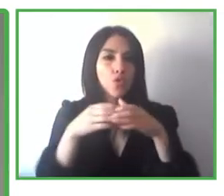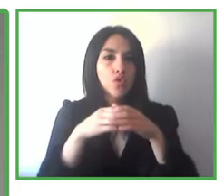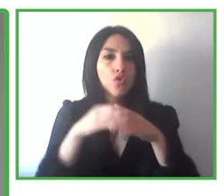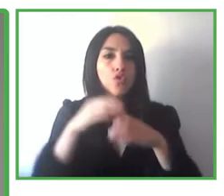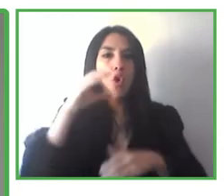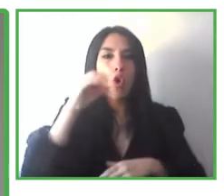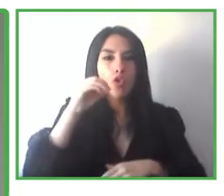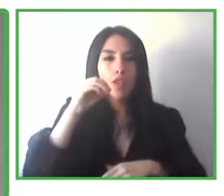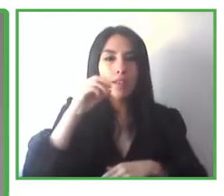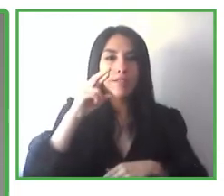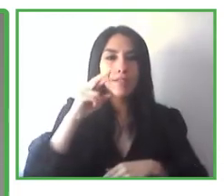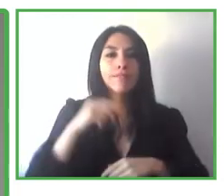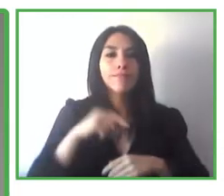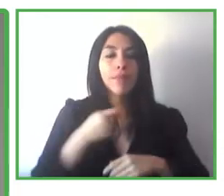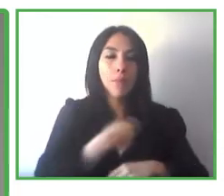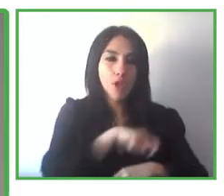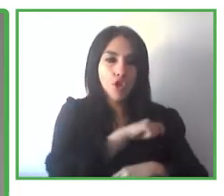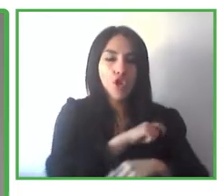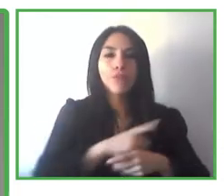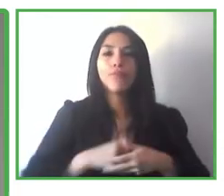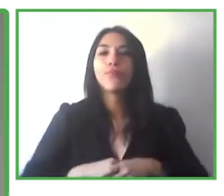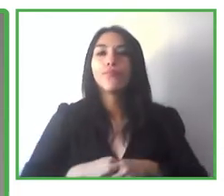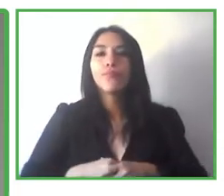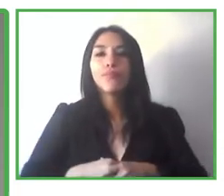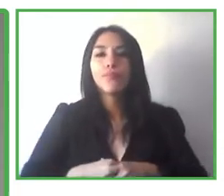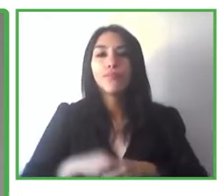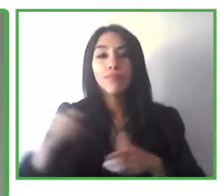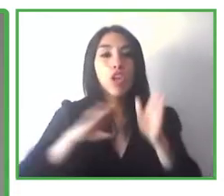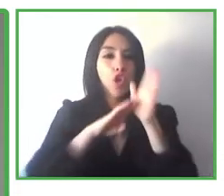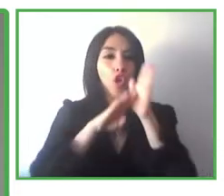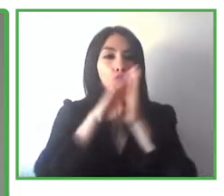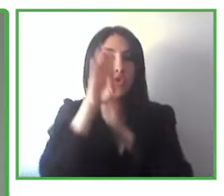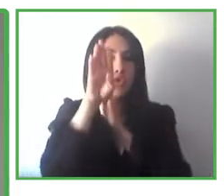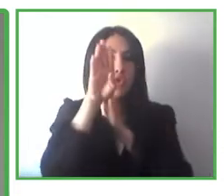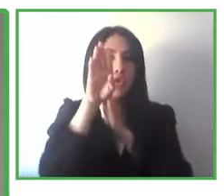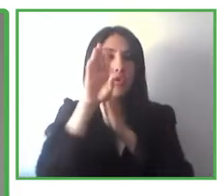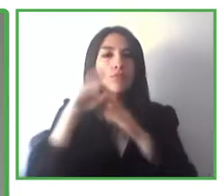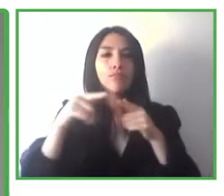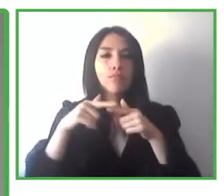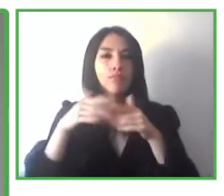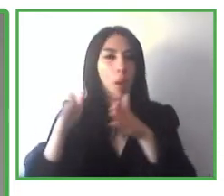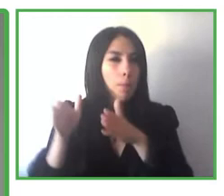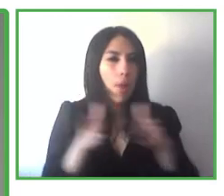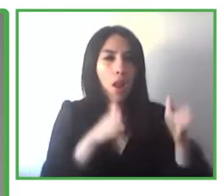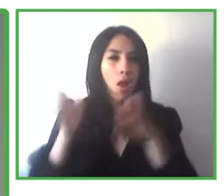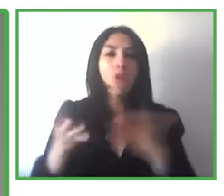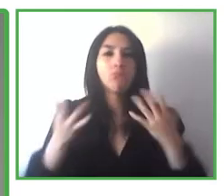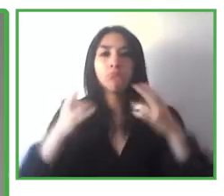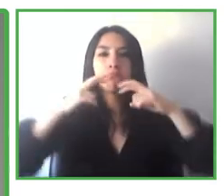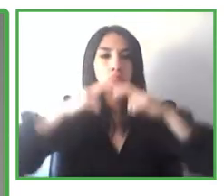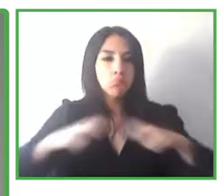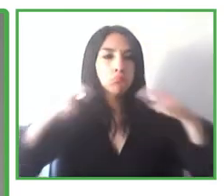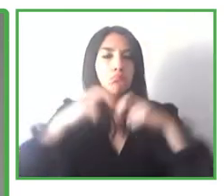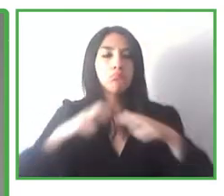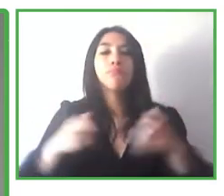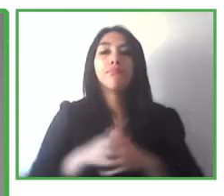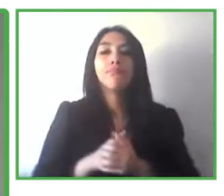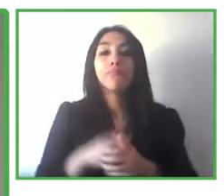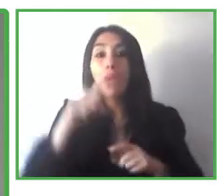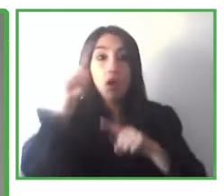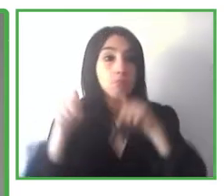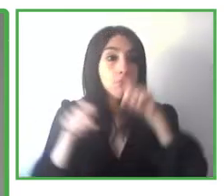in Catalonia. And he has developed his career around the research